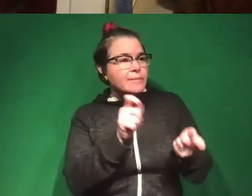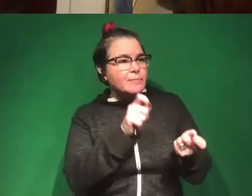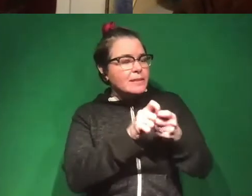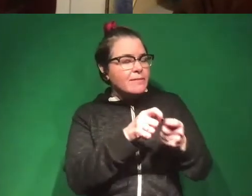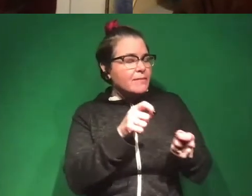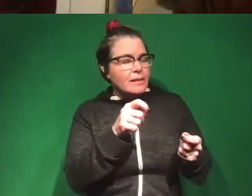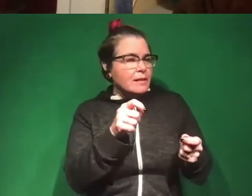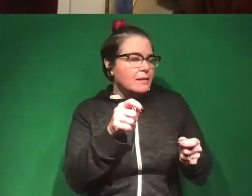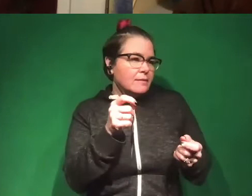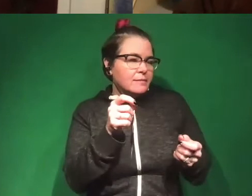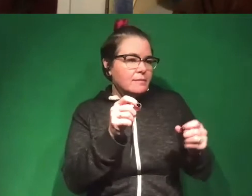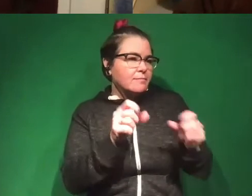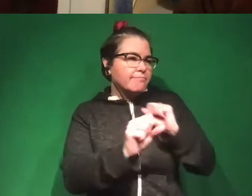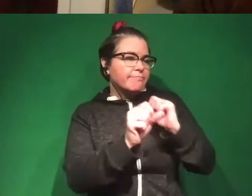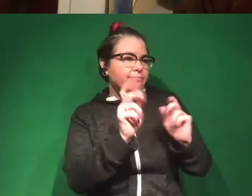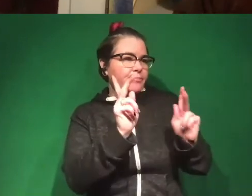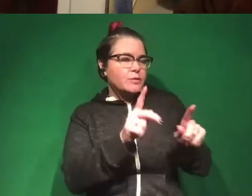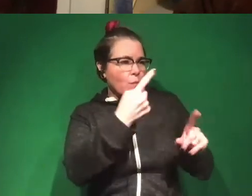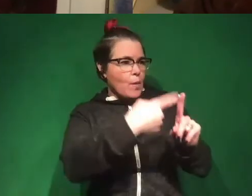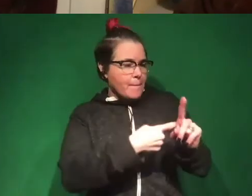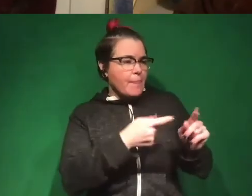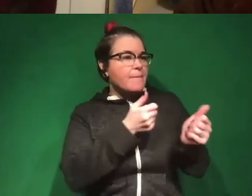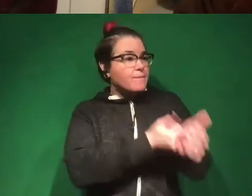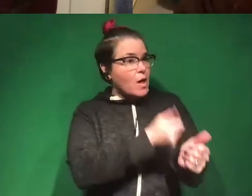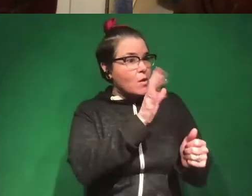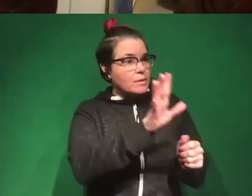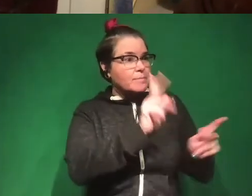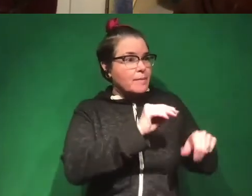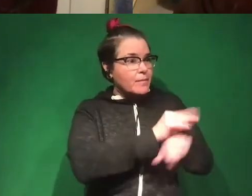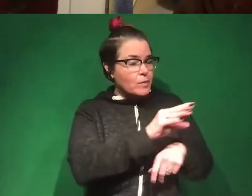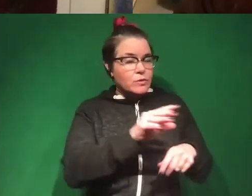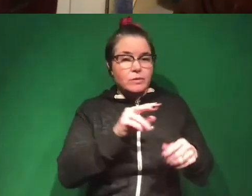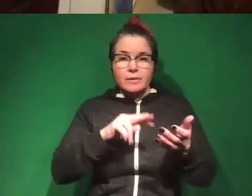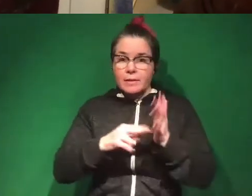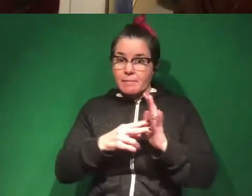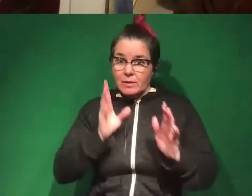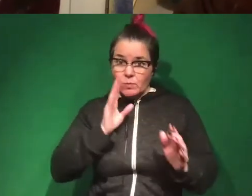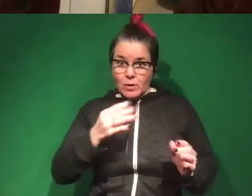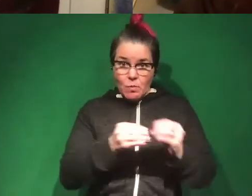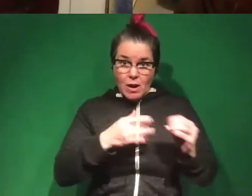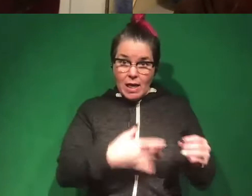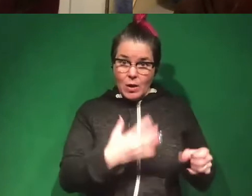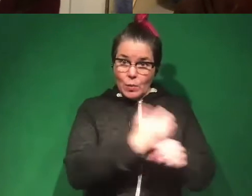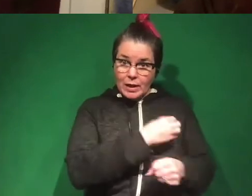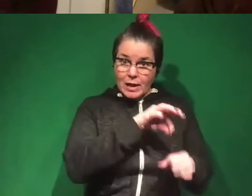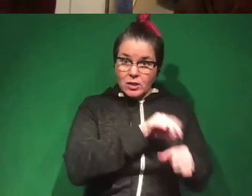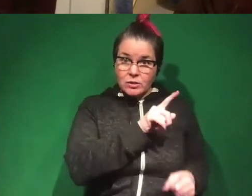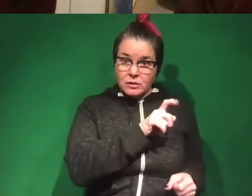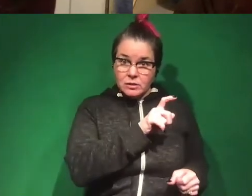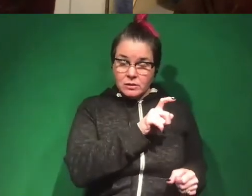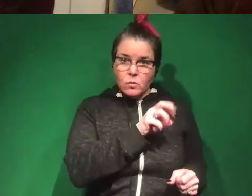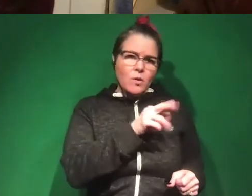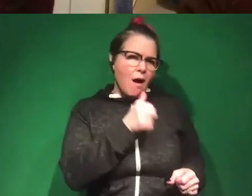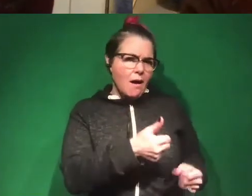and follows particular people who are influential? Does that make the candidate more likely to win an election or not, right? Now,